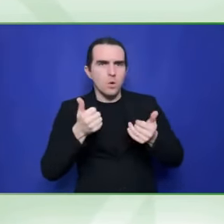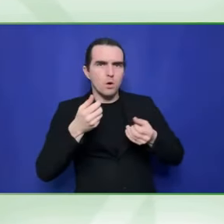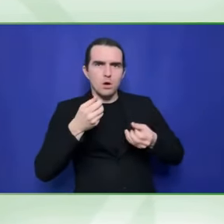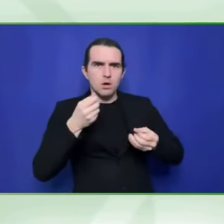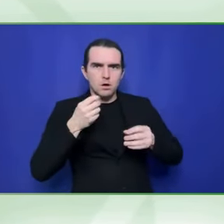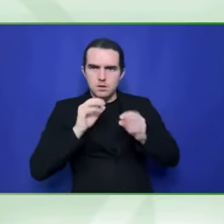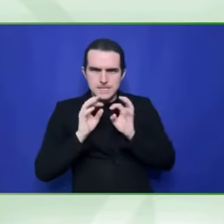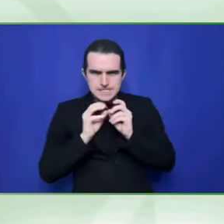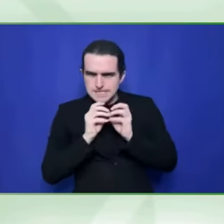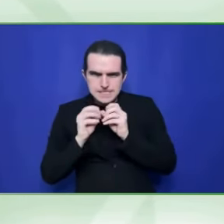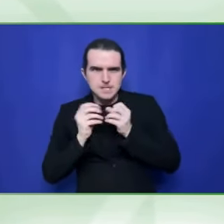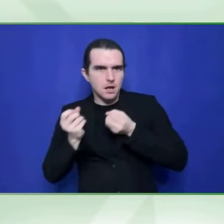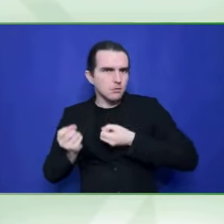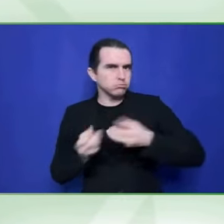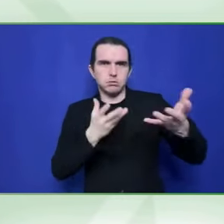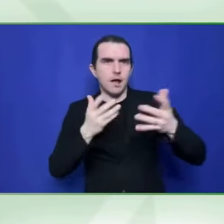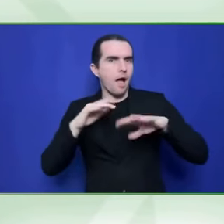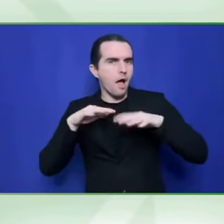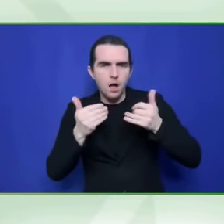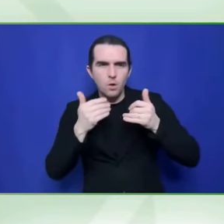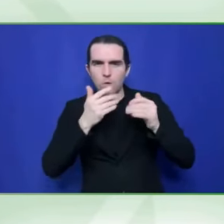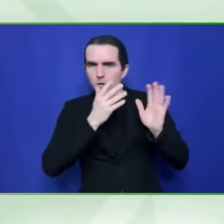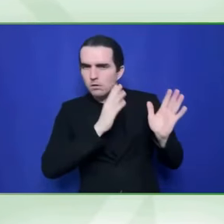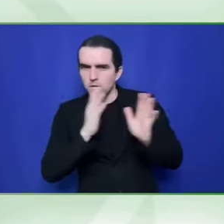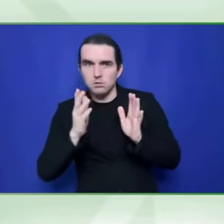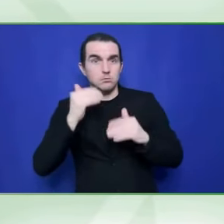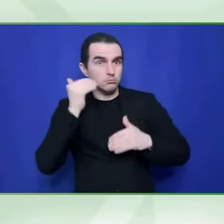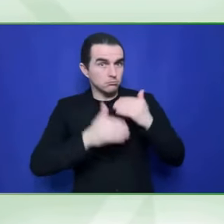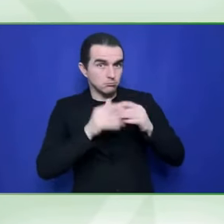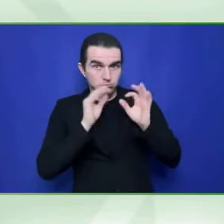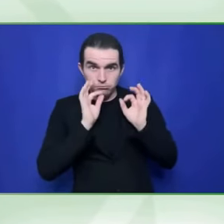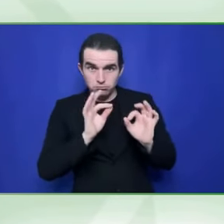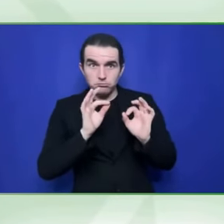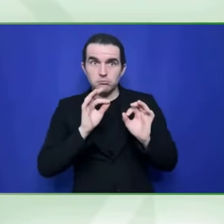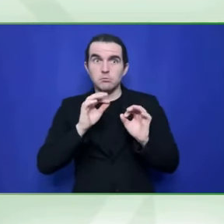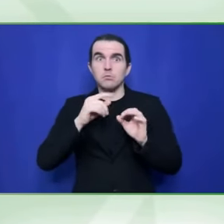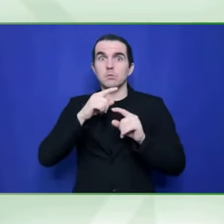So let me, yes, we have a question from the audience.